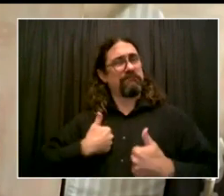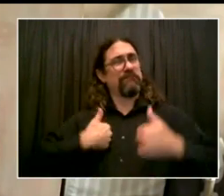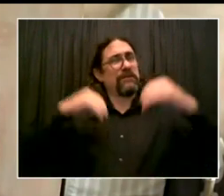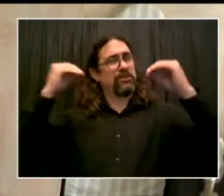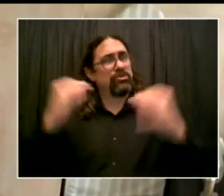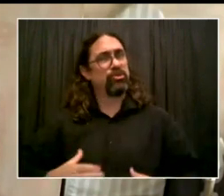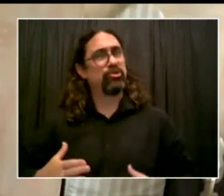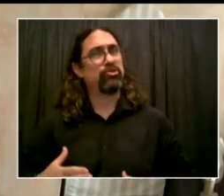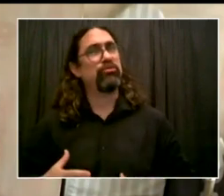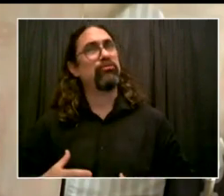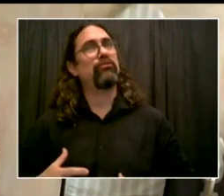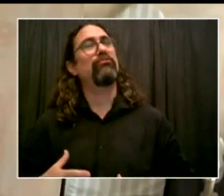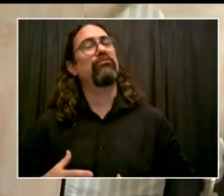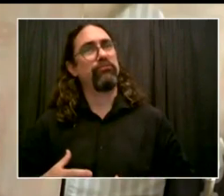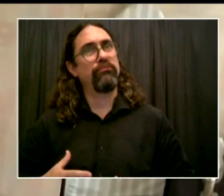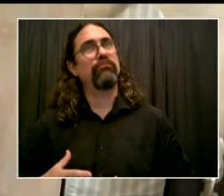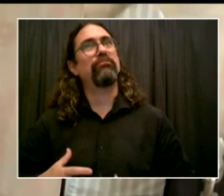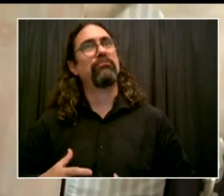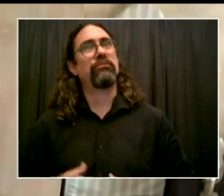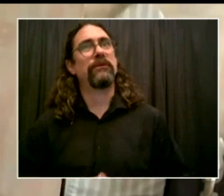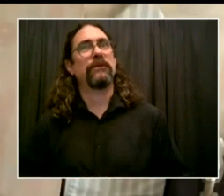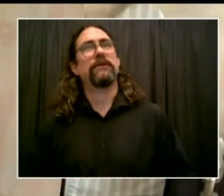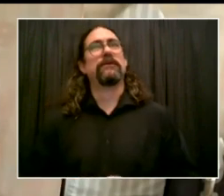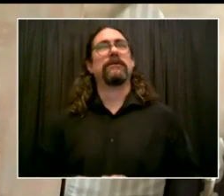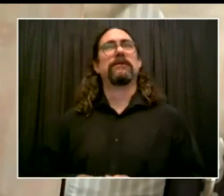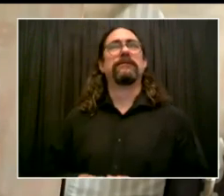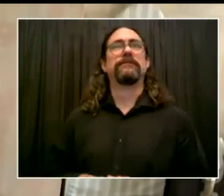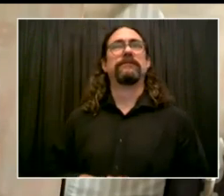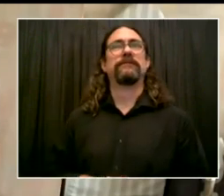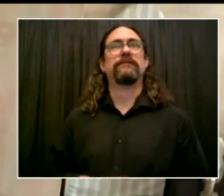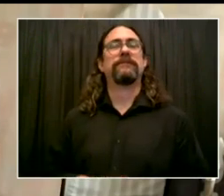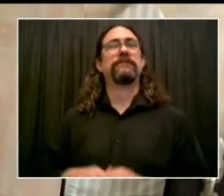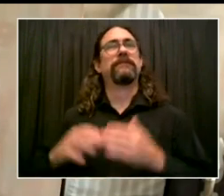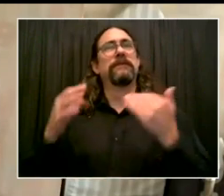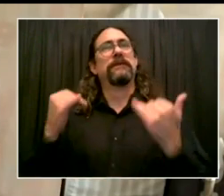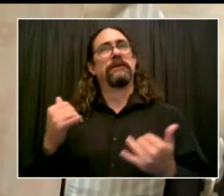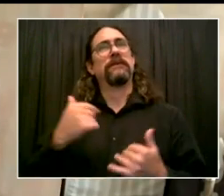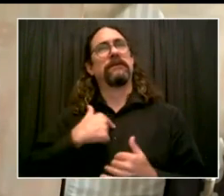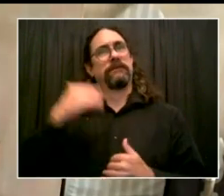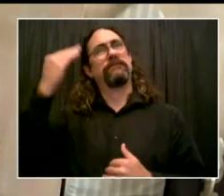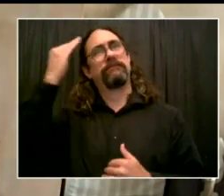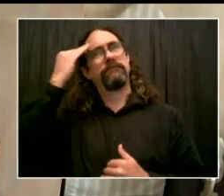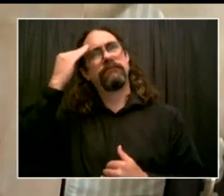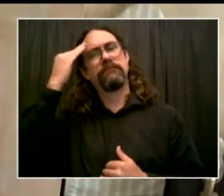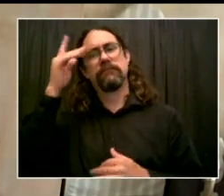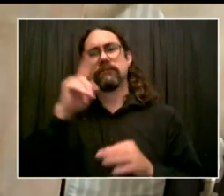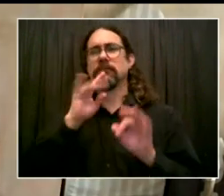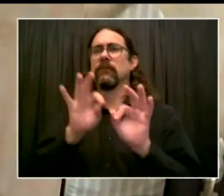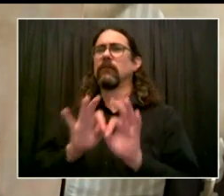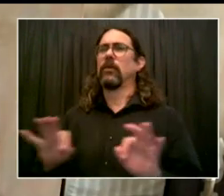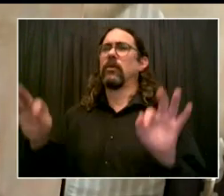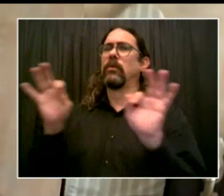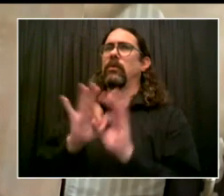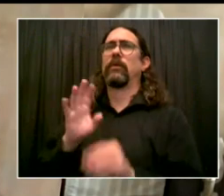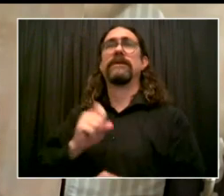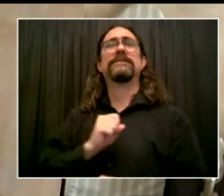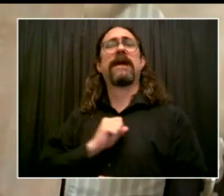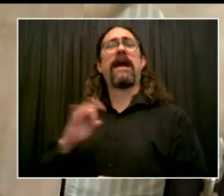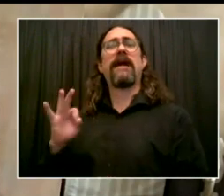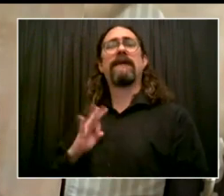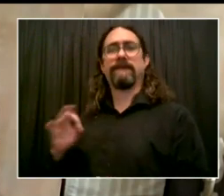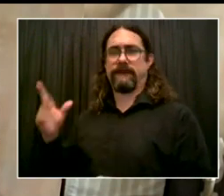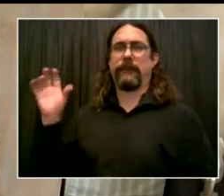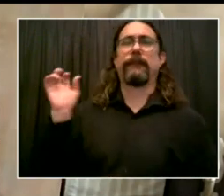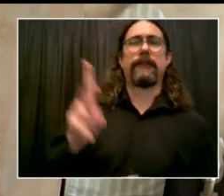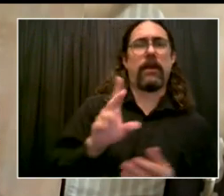and the students returning to in-class learning. That that is the best way for them to learn